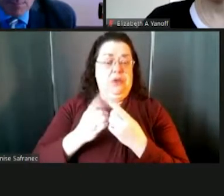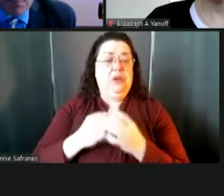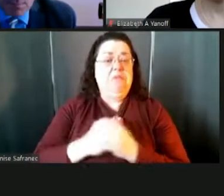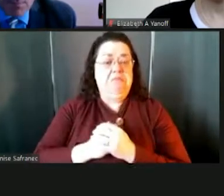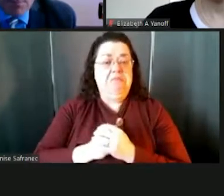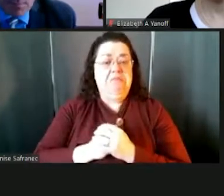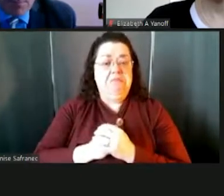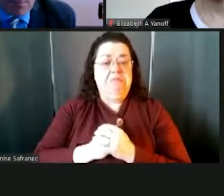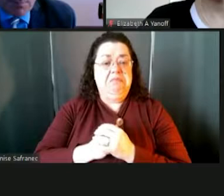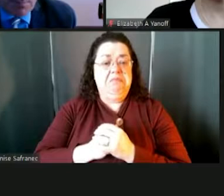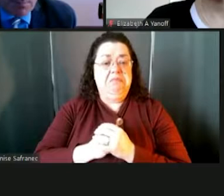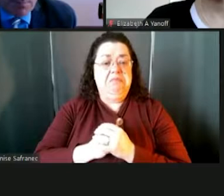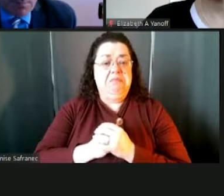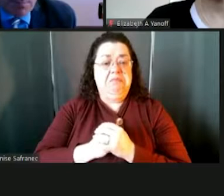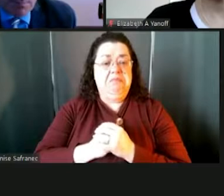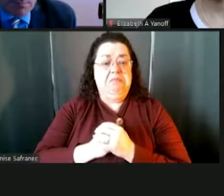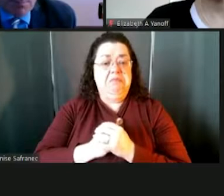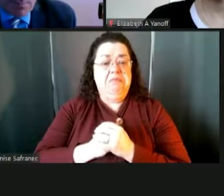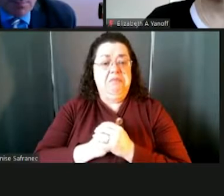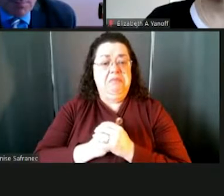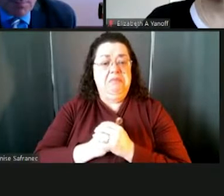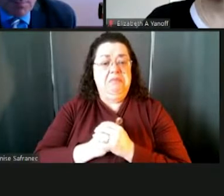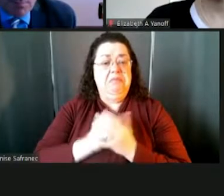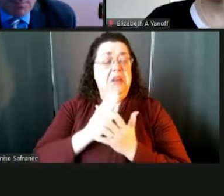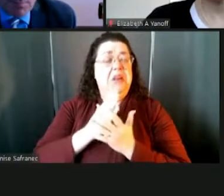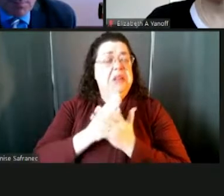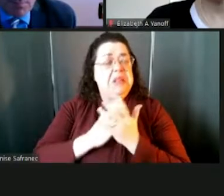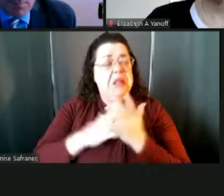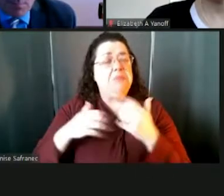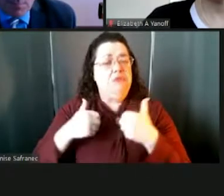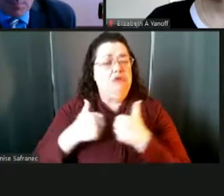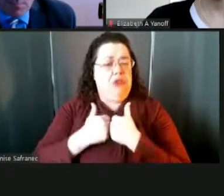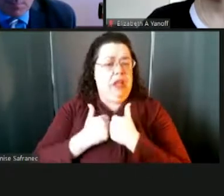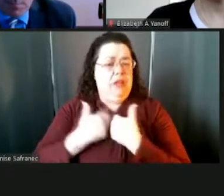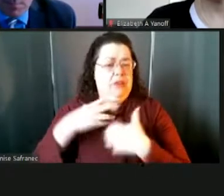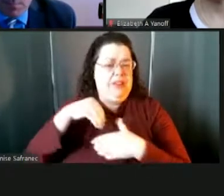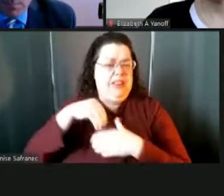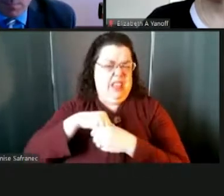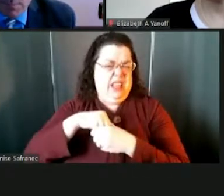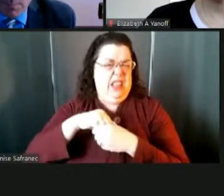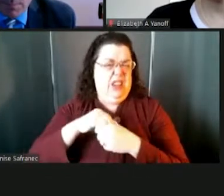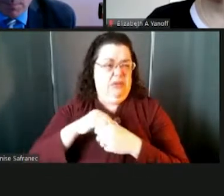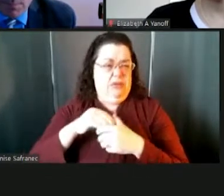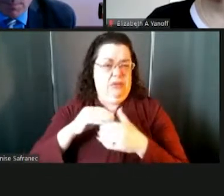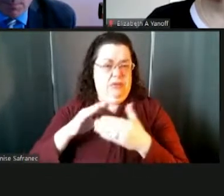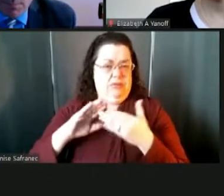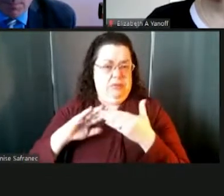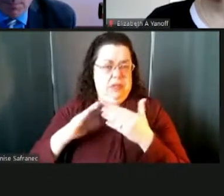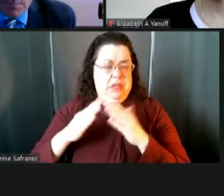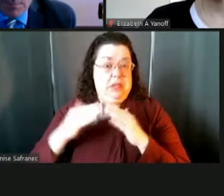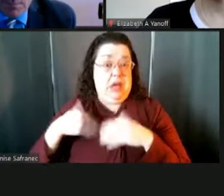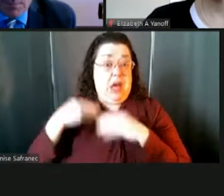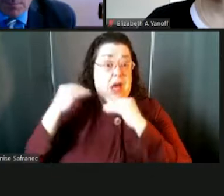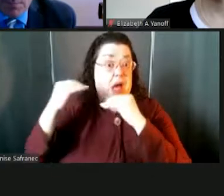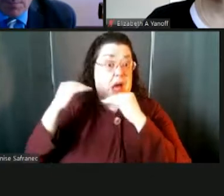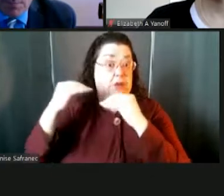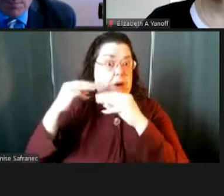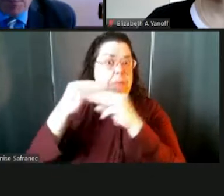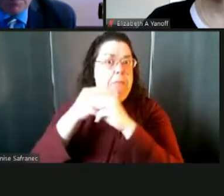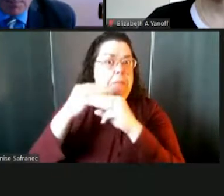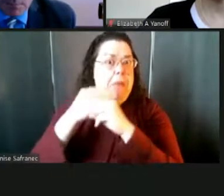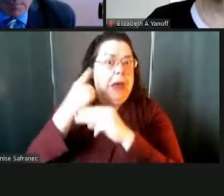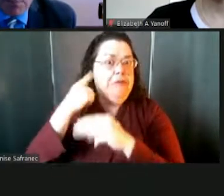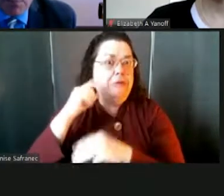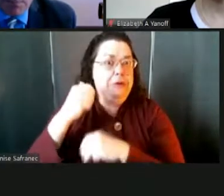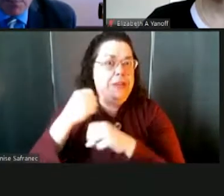specific and different challenges. I taught for 10 years math, mainly high